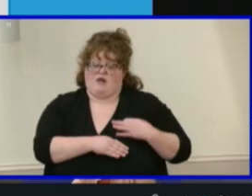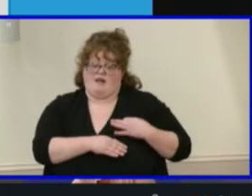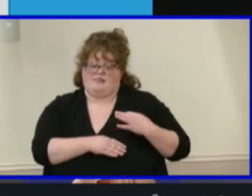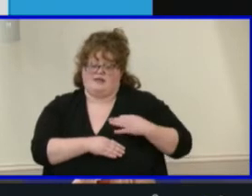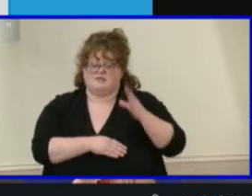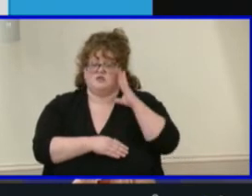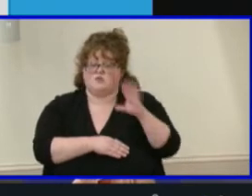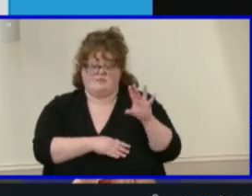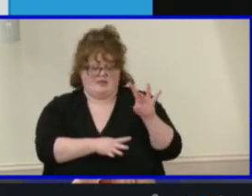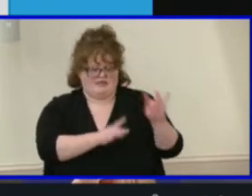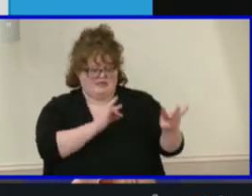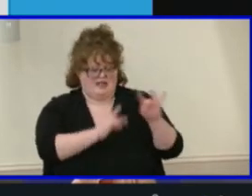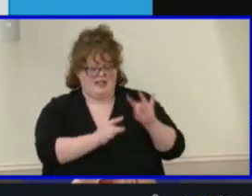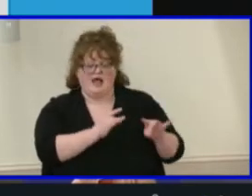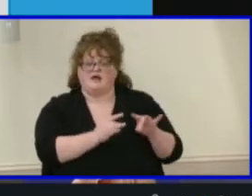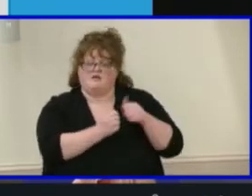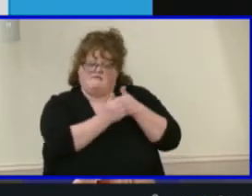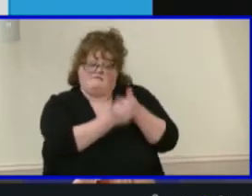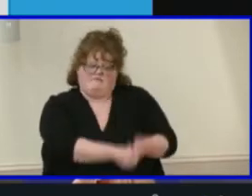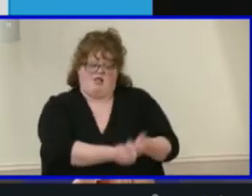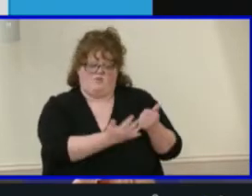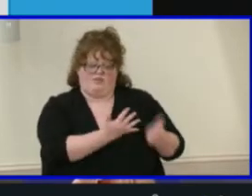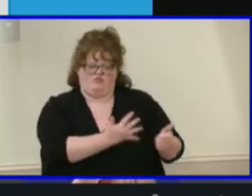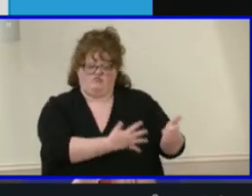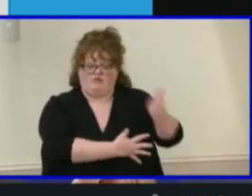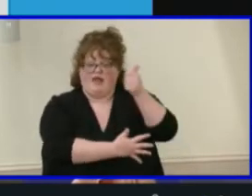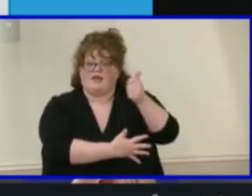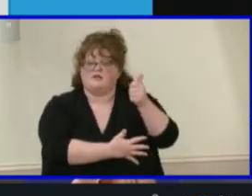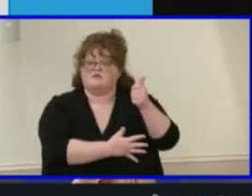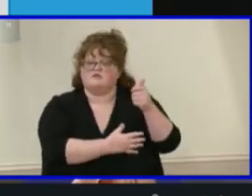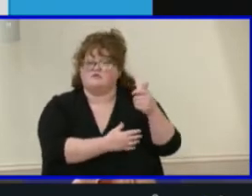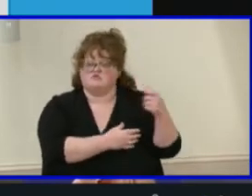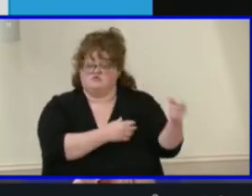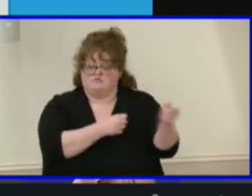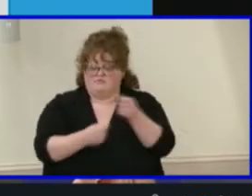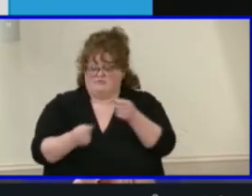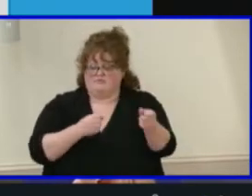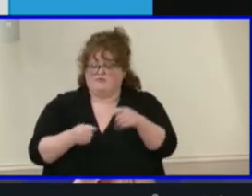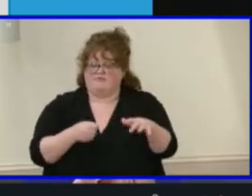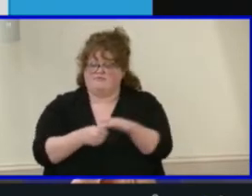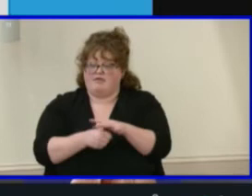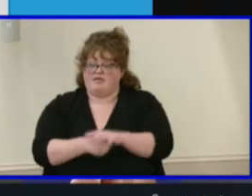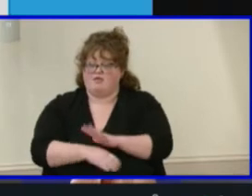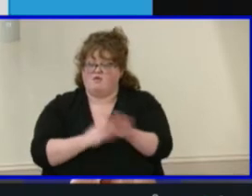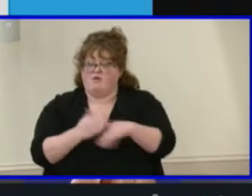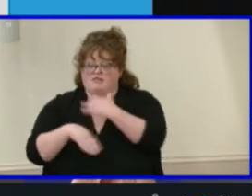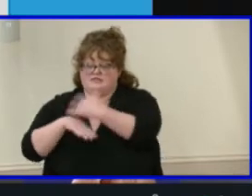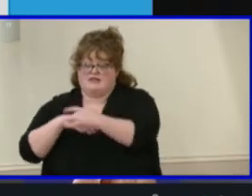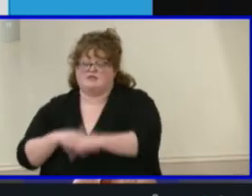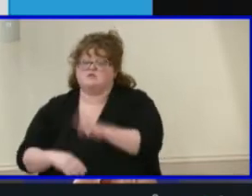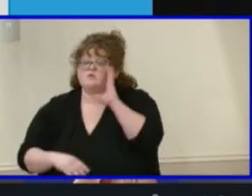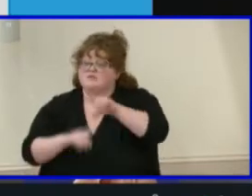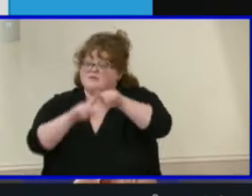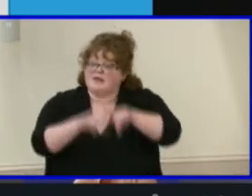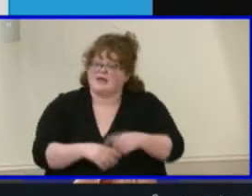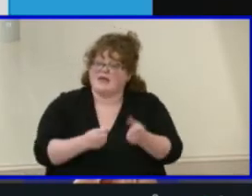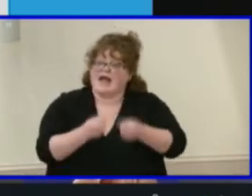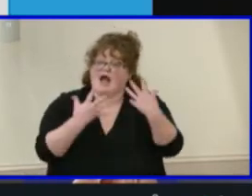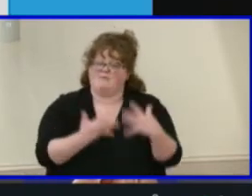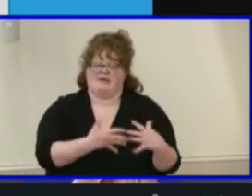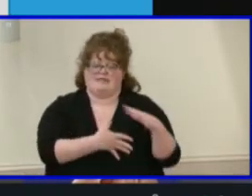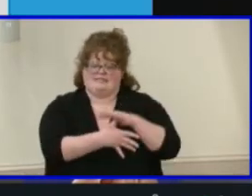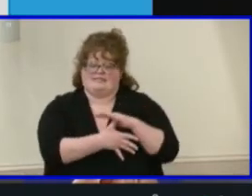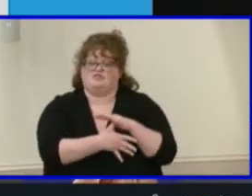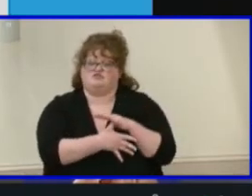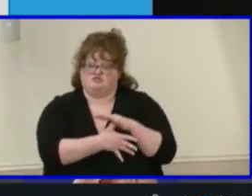fill the remaining slots. The number of slots varies based on the number of Henrico seniors who graduate from Maggie